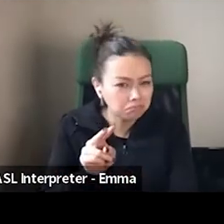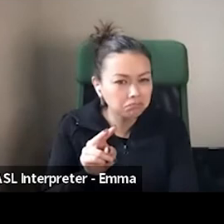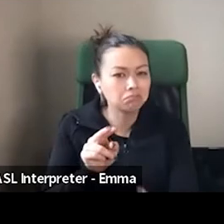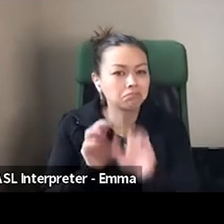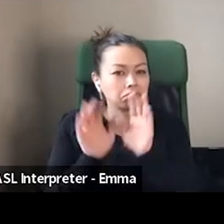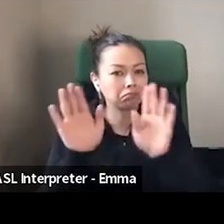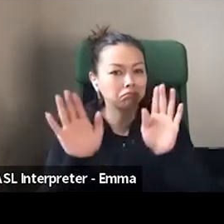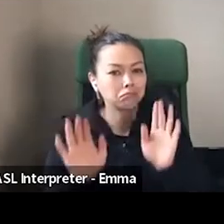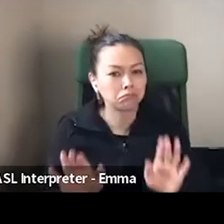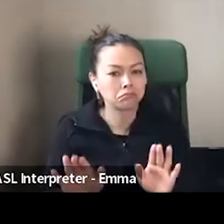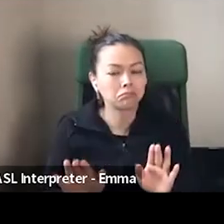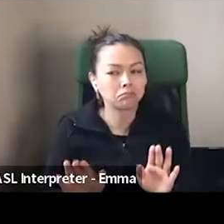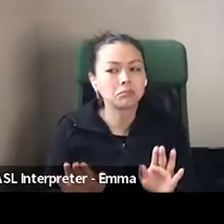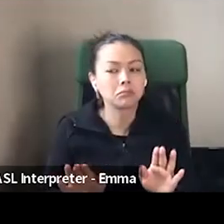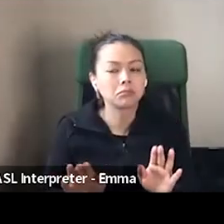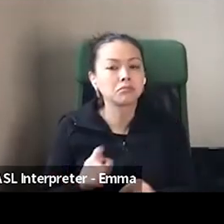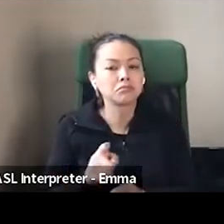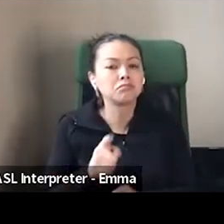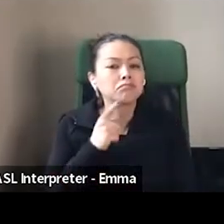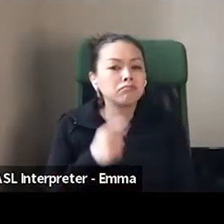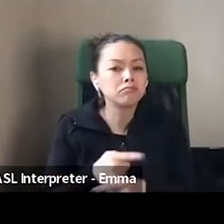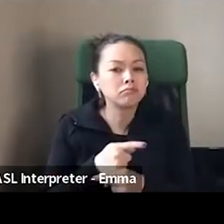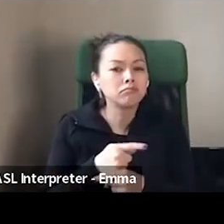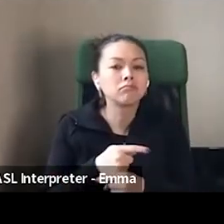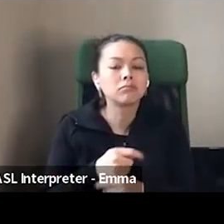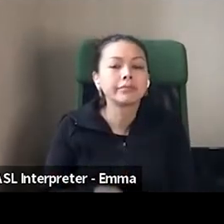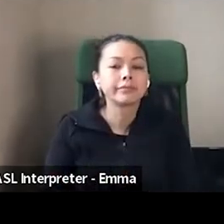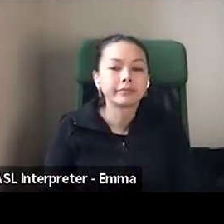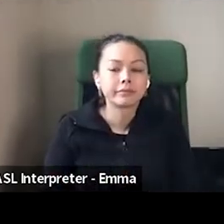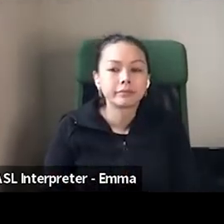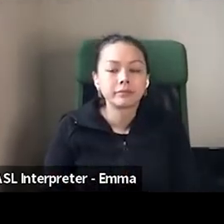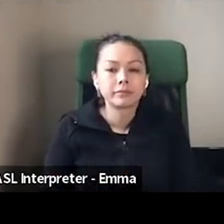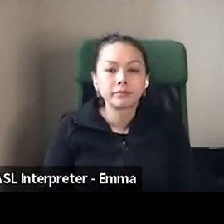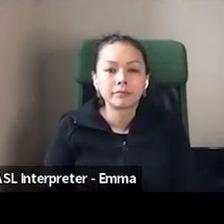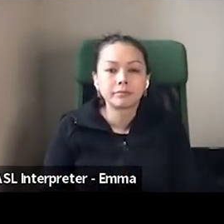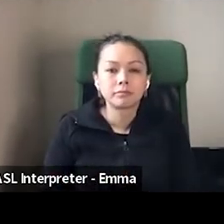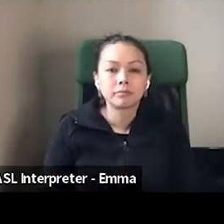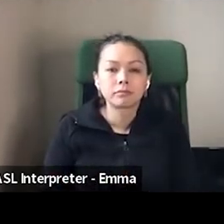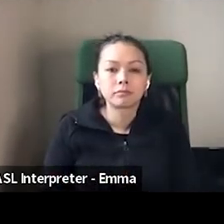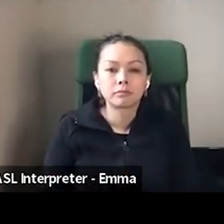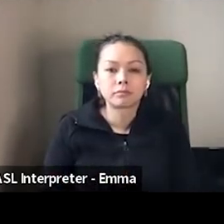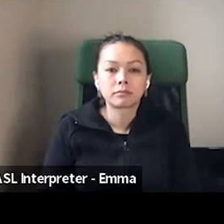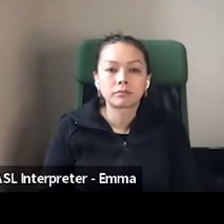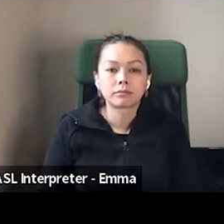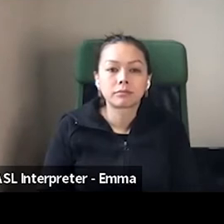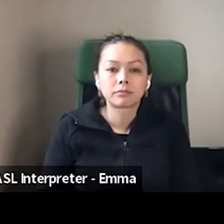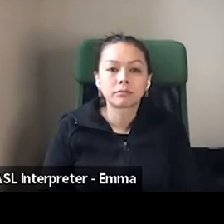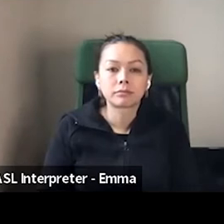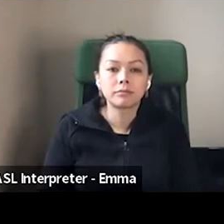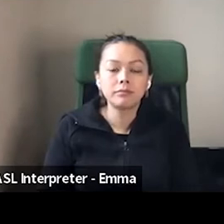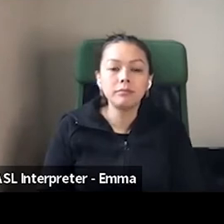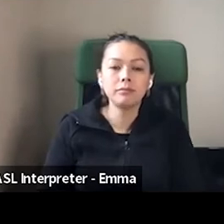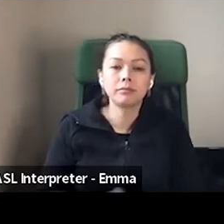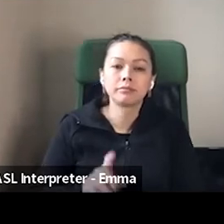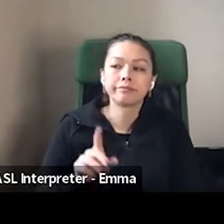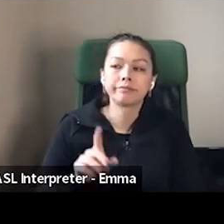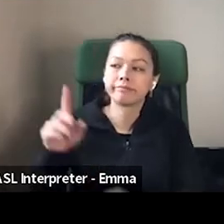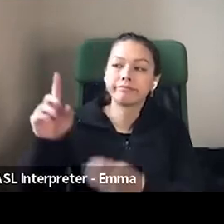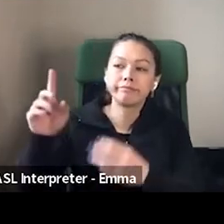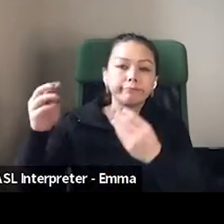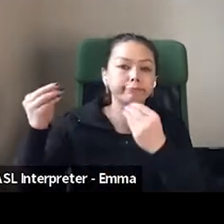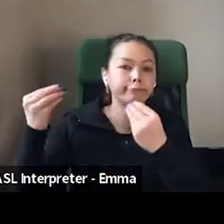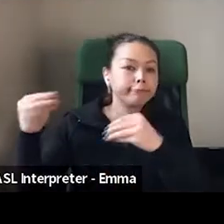you, you came in at what everyone is saying, you know, left retail ahead